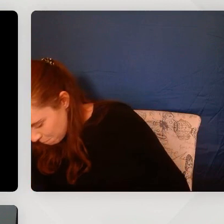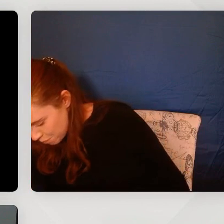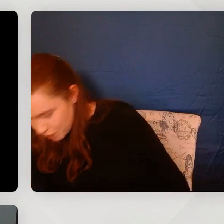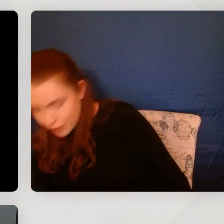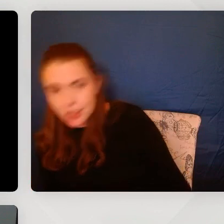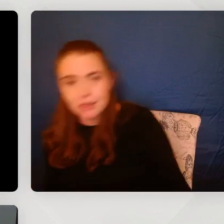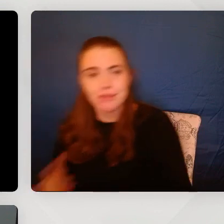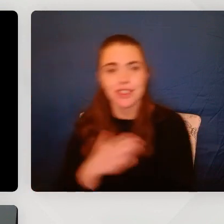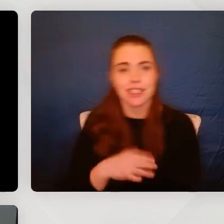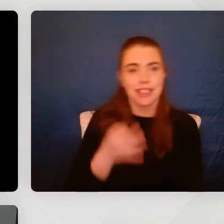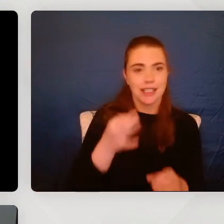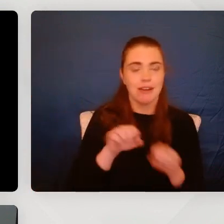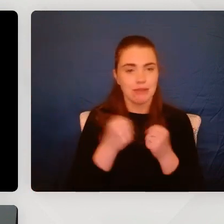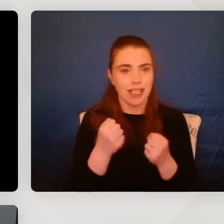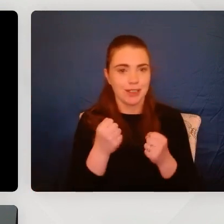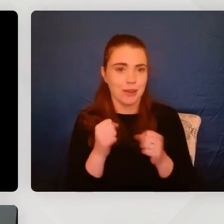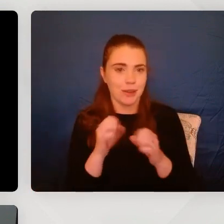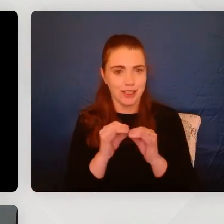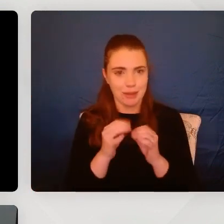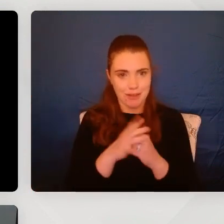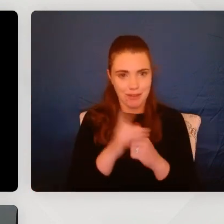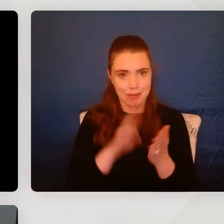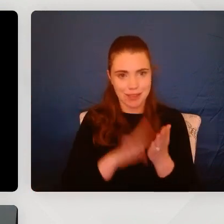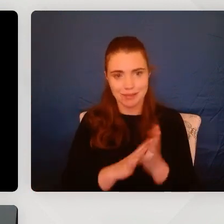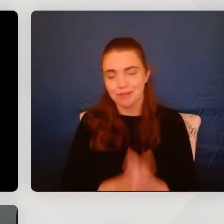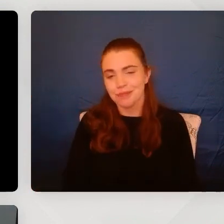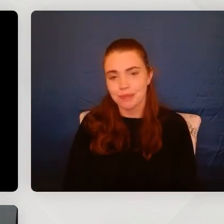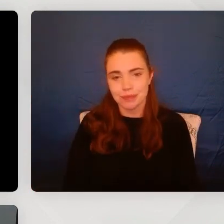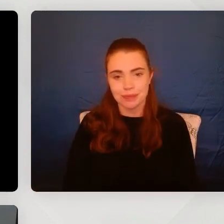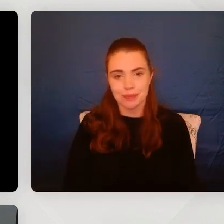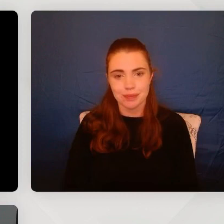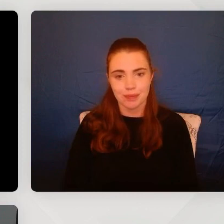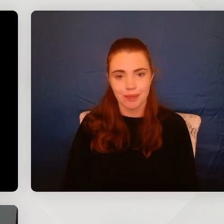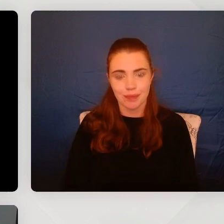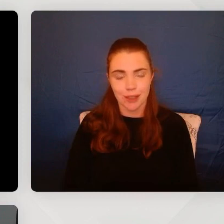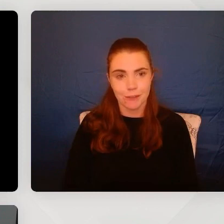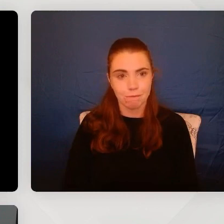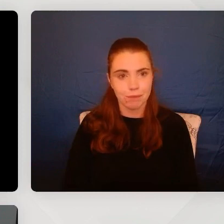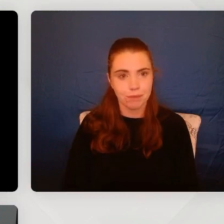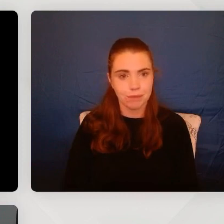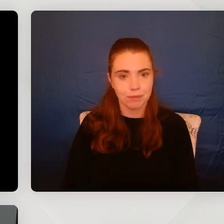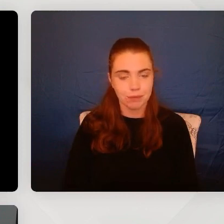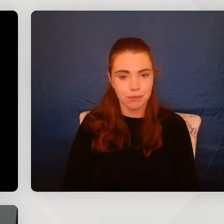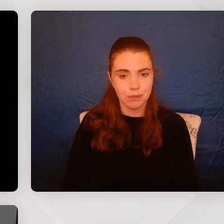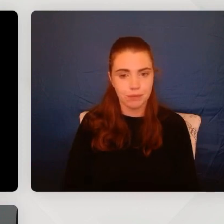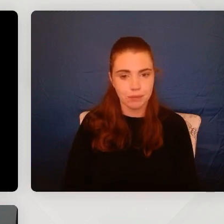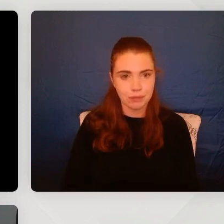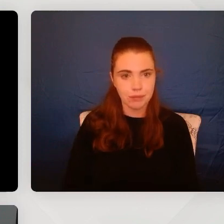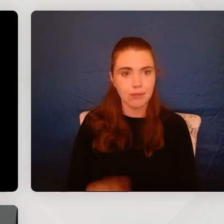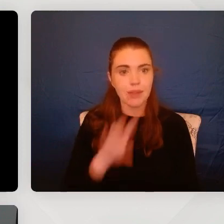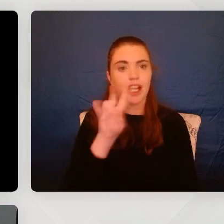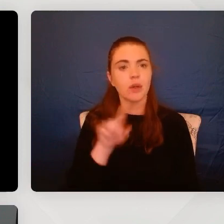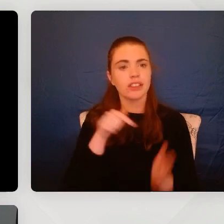And so there's there's a question here about what if the caregiver